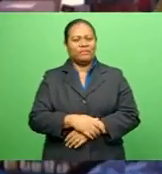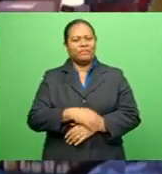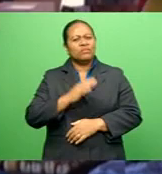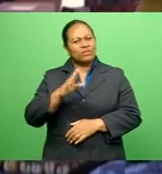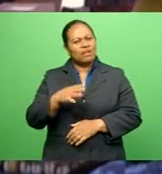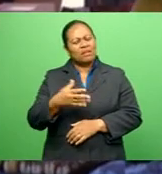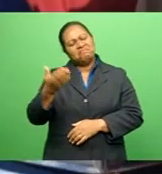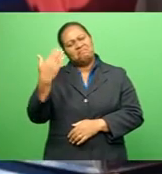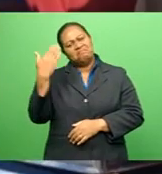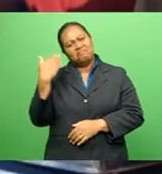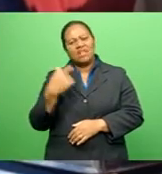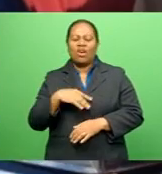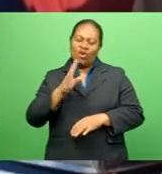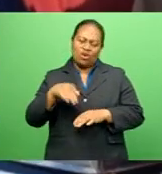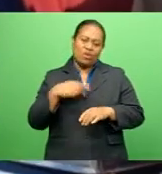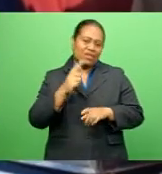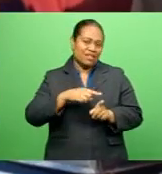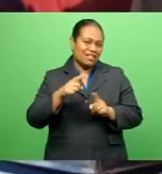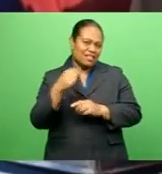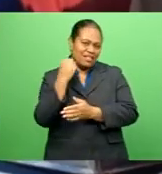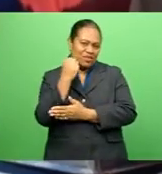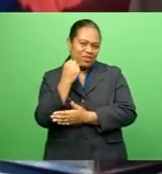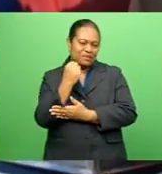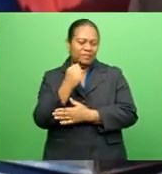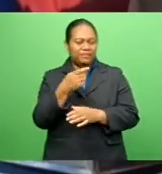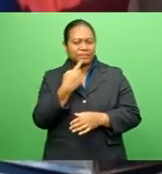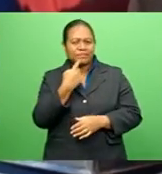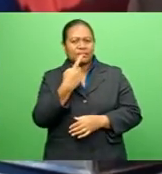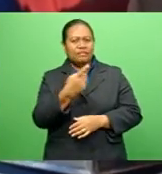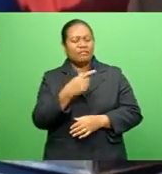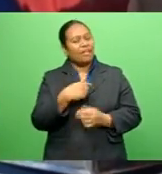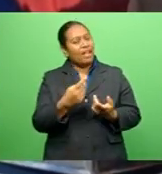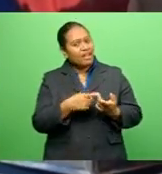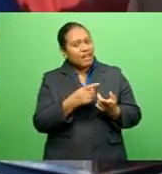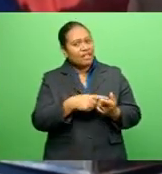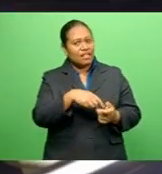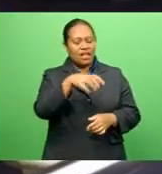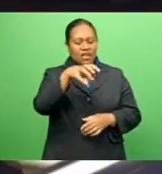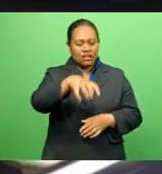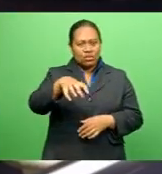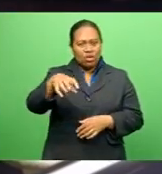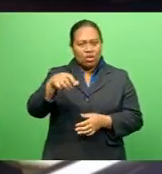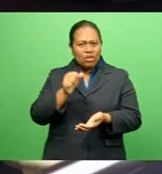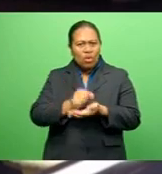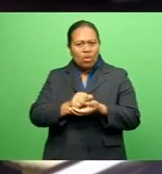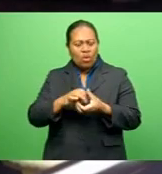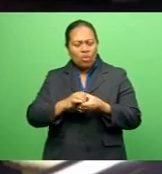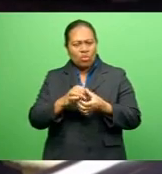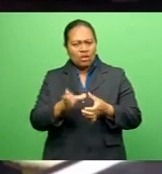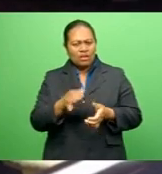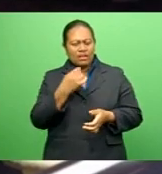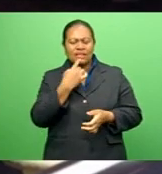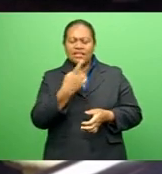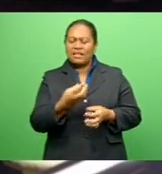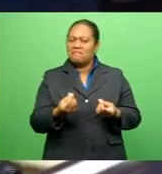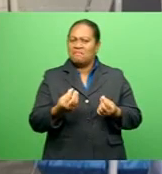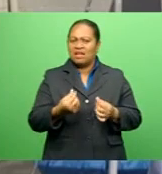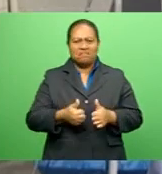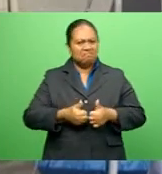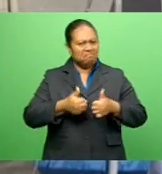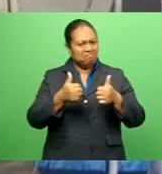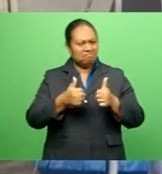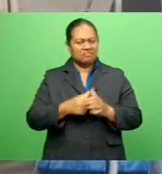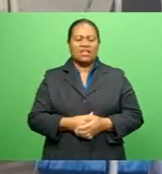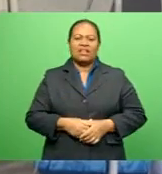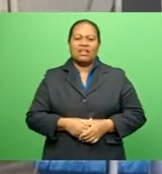attend rugby Another stall owner, 27-year-old Gosai Raman Says they are earning more from school meat Than they do from selling